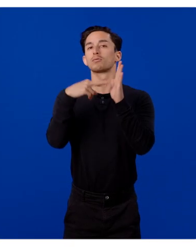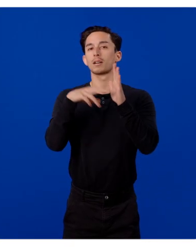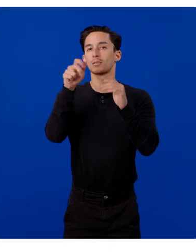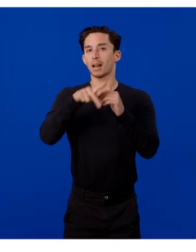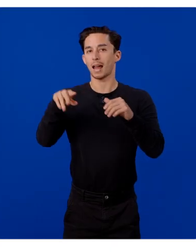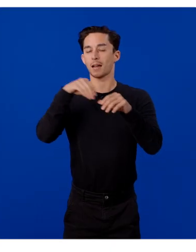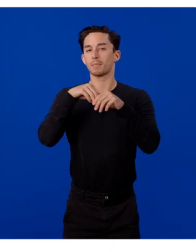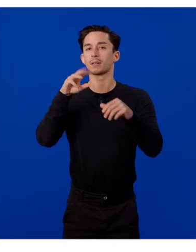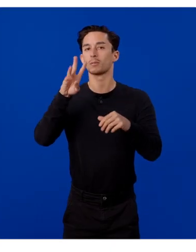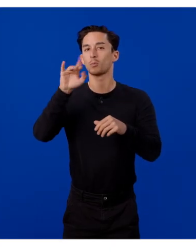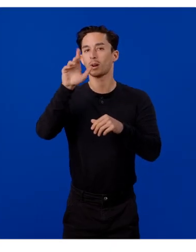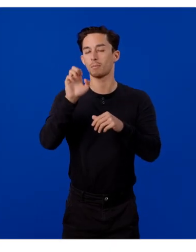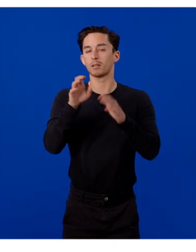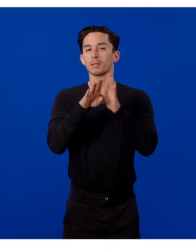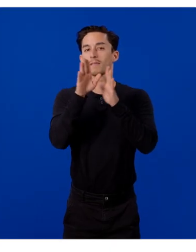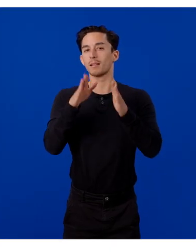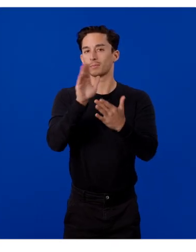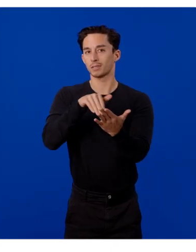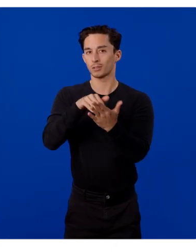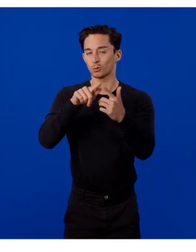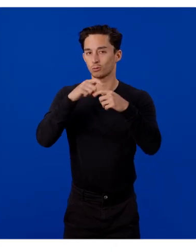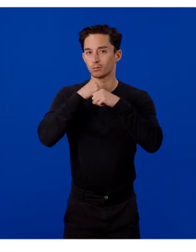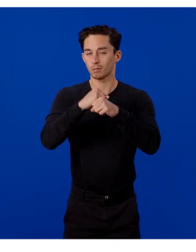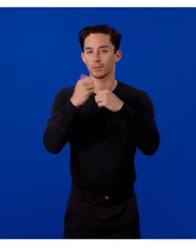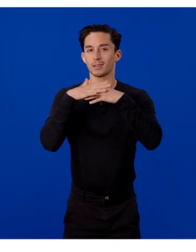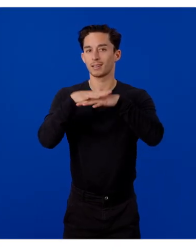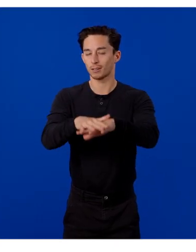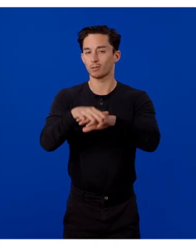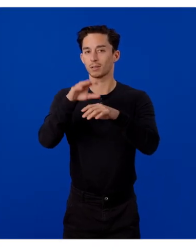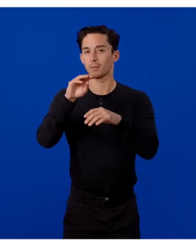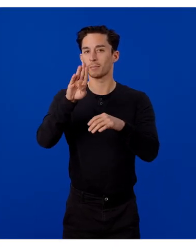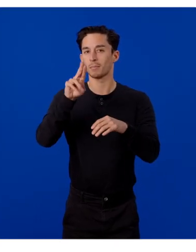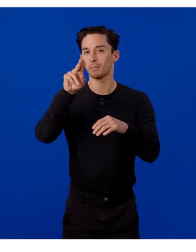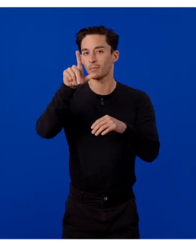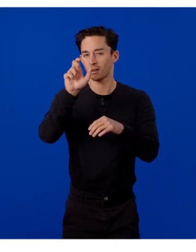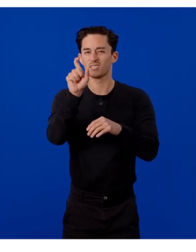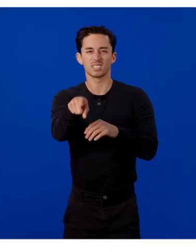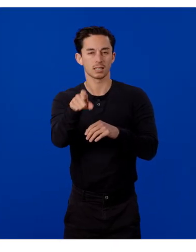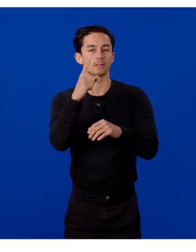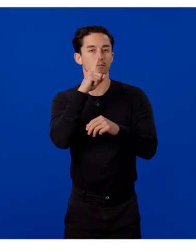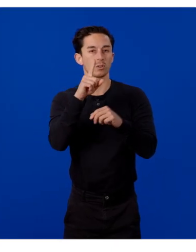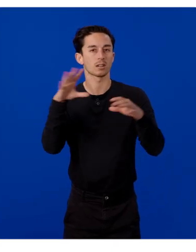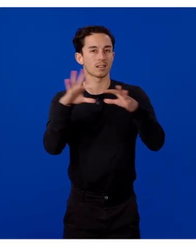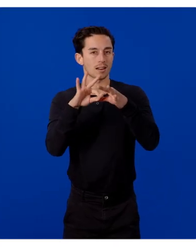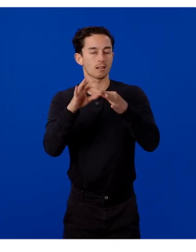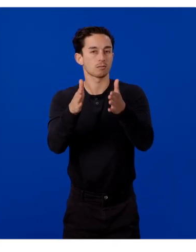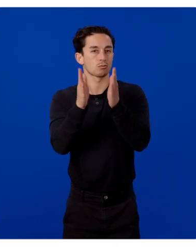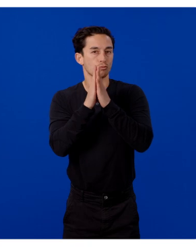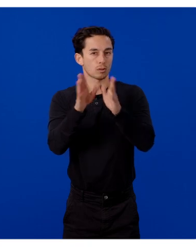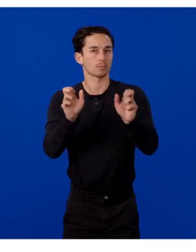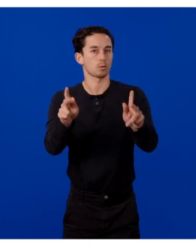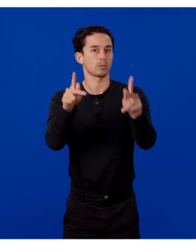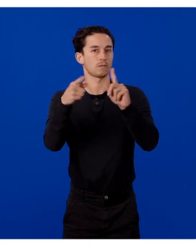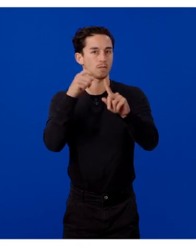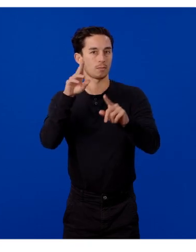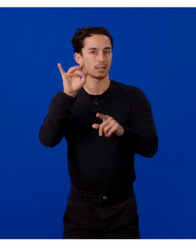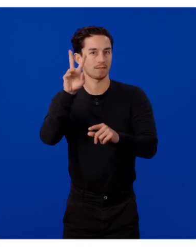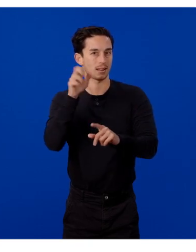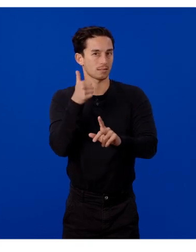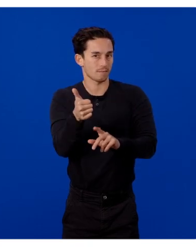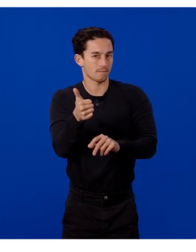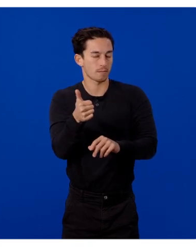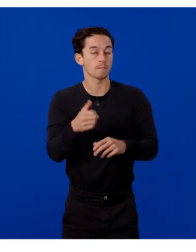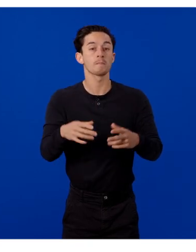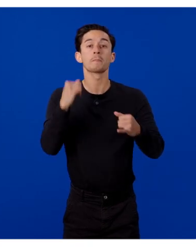the Wearables Developer Center to generate an integration bundle needed to connect and request permissions from the device. Finally,